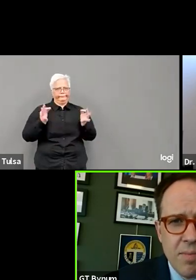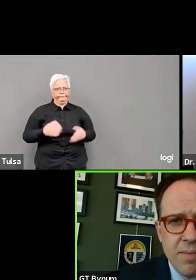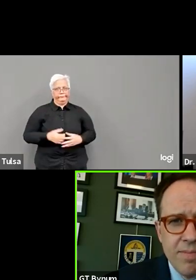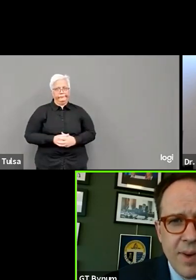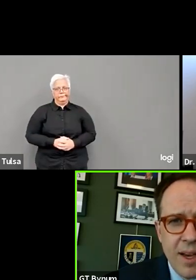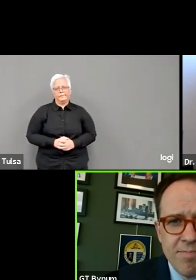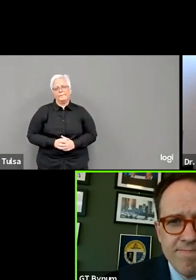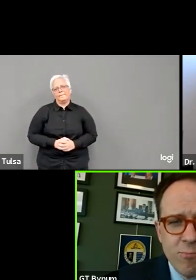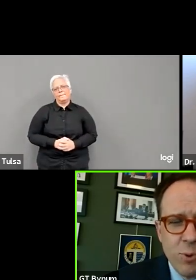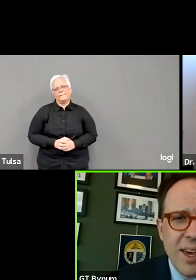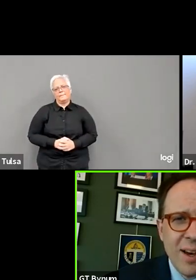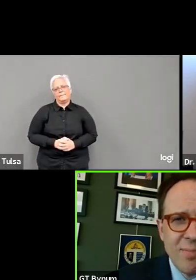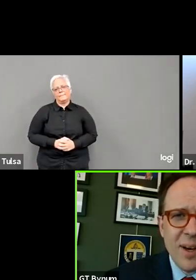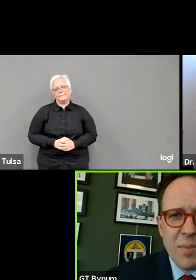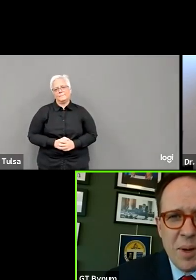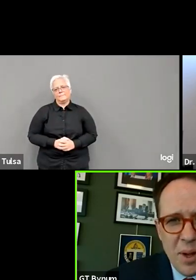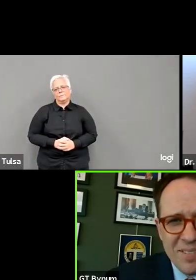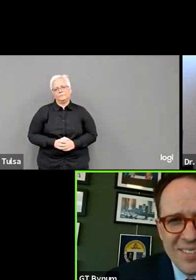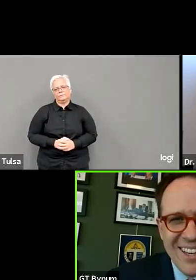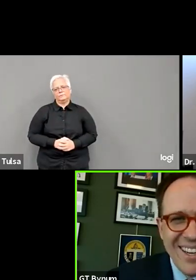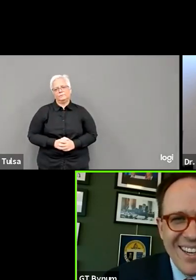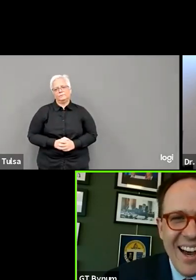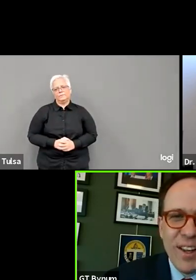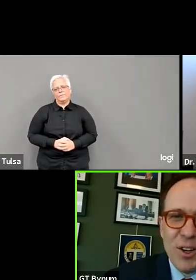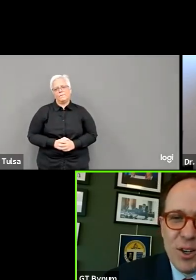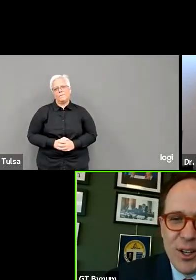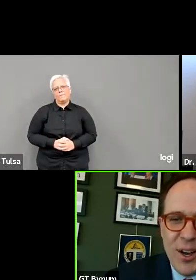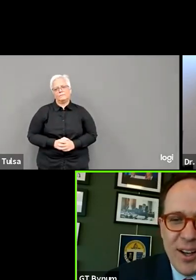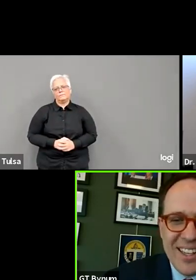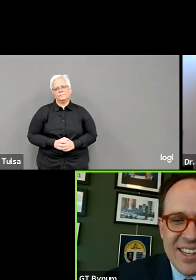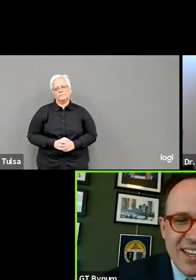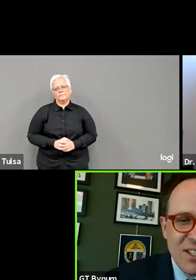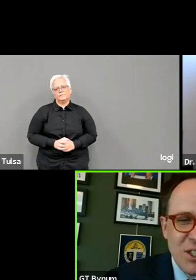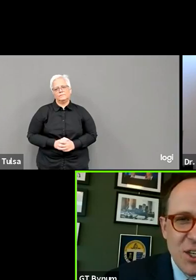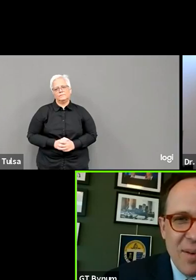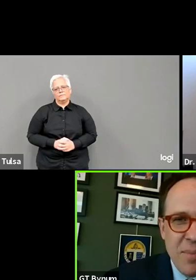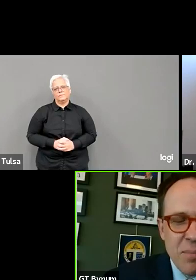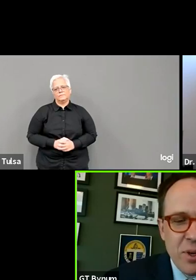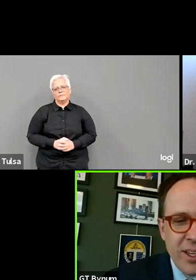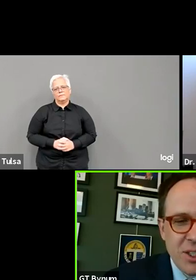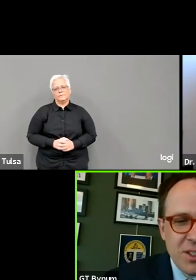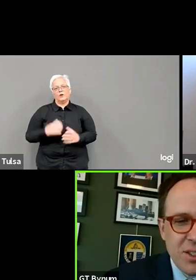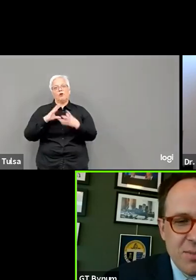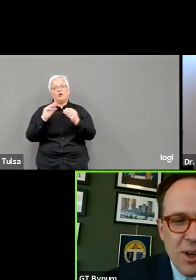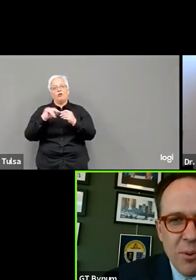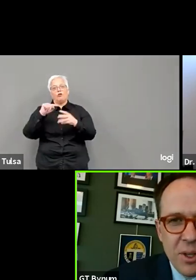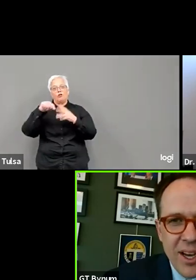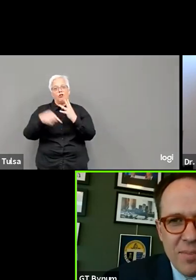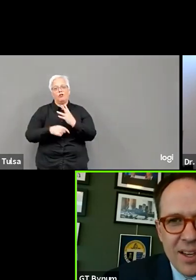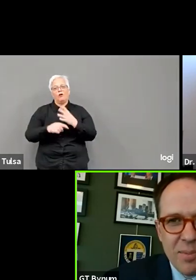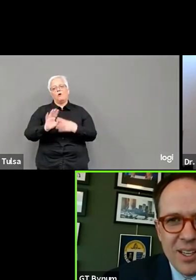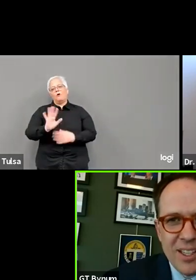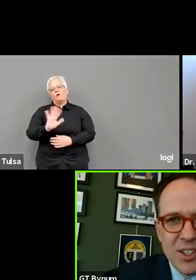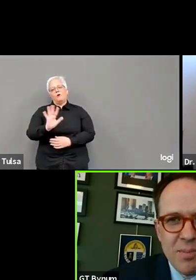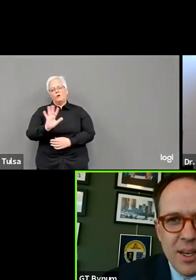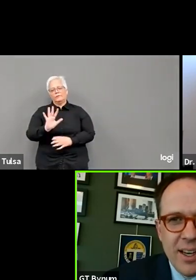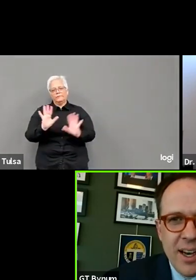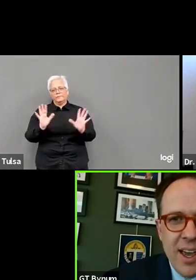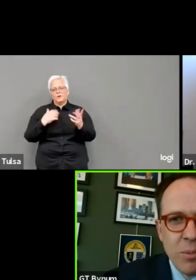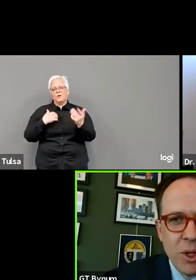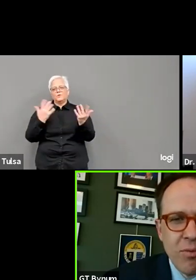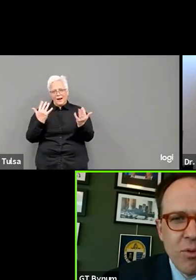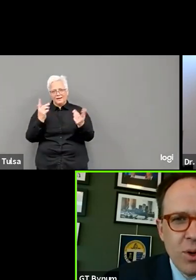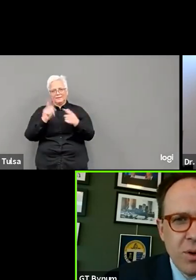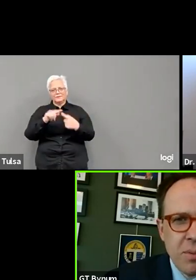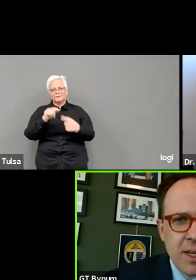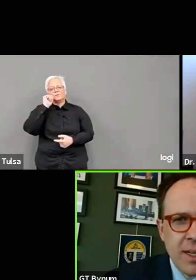My, my, well, yeah, I'm, I'm not, I learned early on in this, I should not make predictions. So I will not make a prediction, but